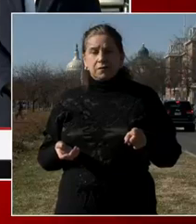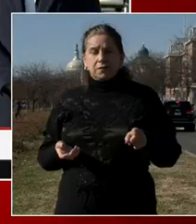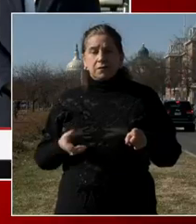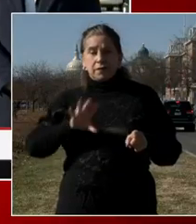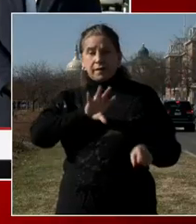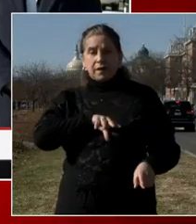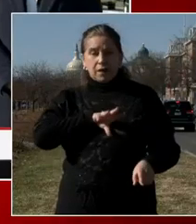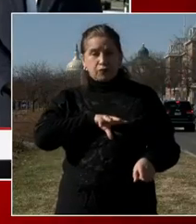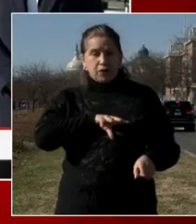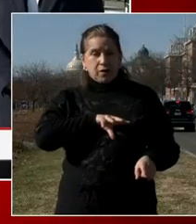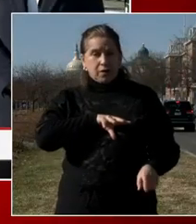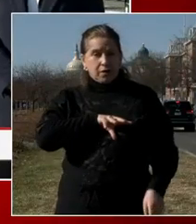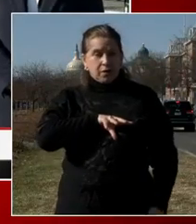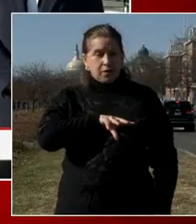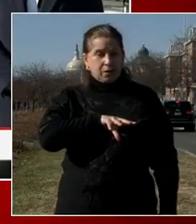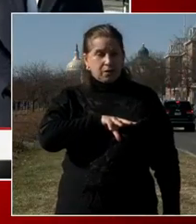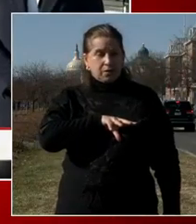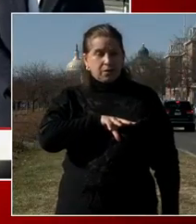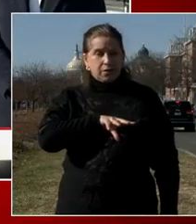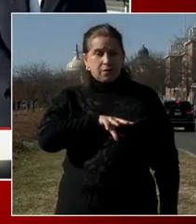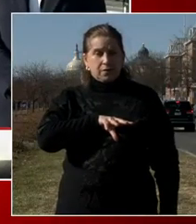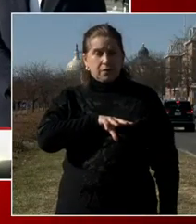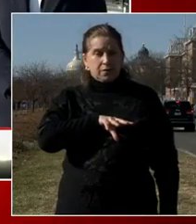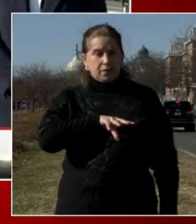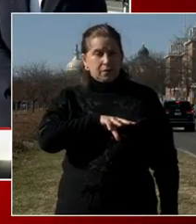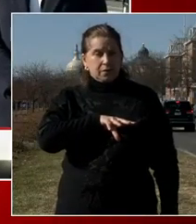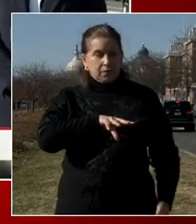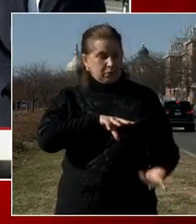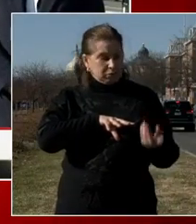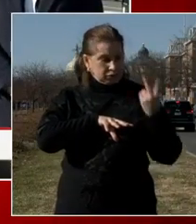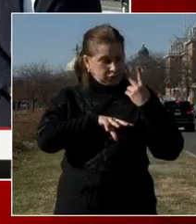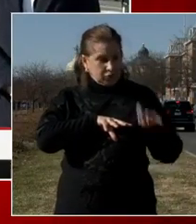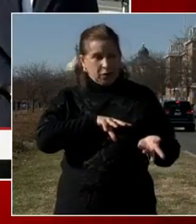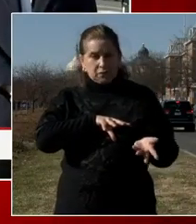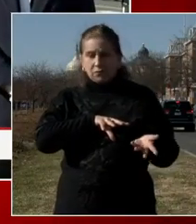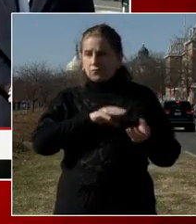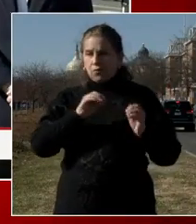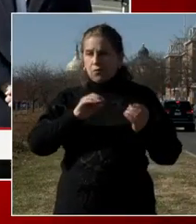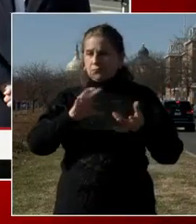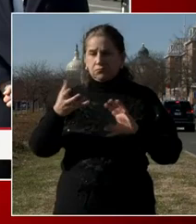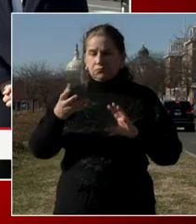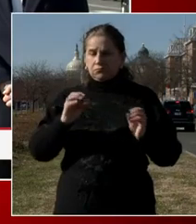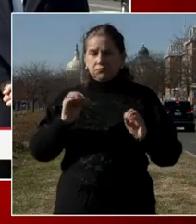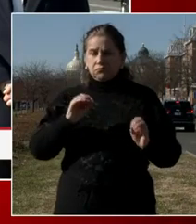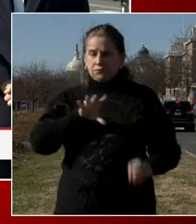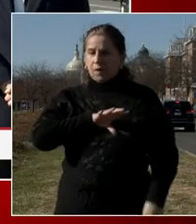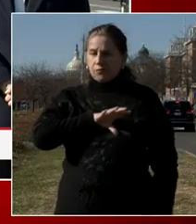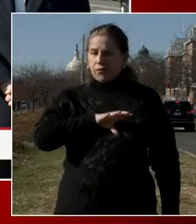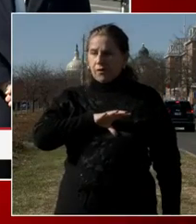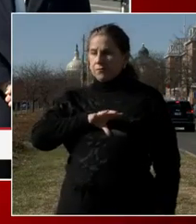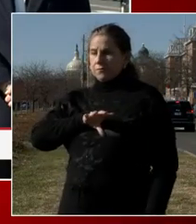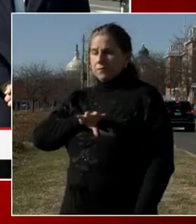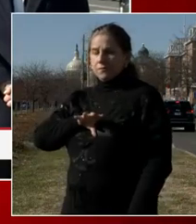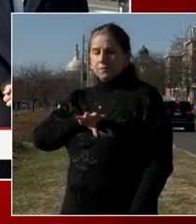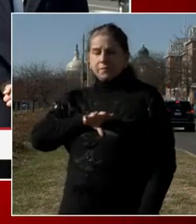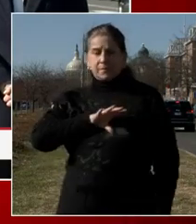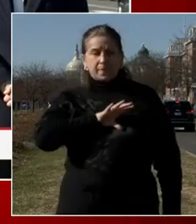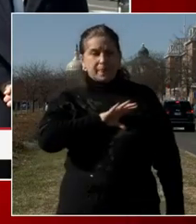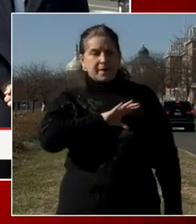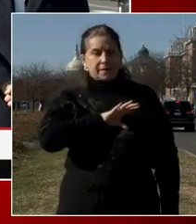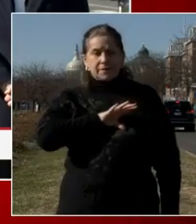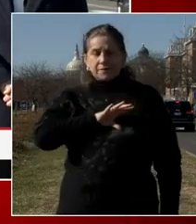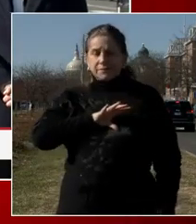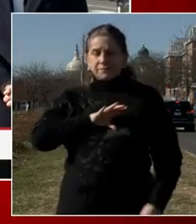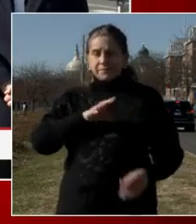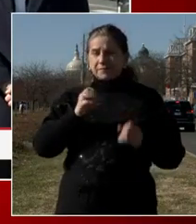in the water or was he on in land in the woods or doing anything? I'm told that he had an encampment near the water. Thank you very much.